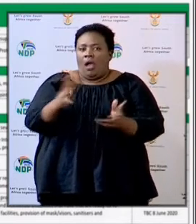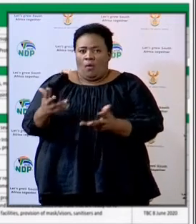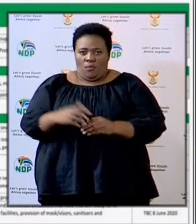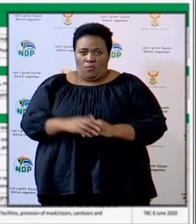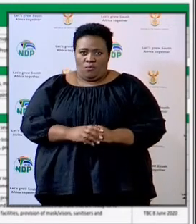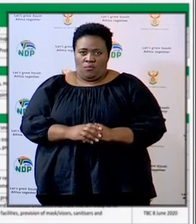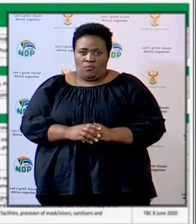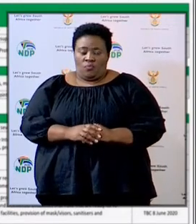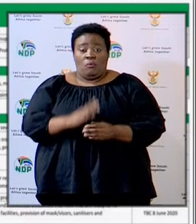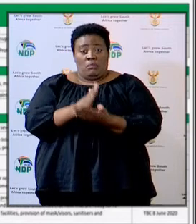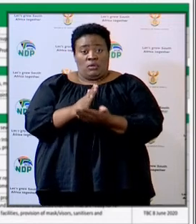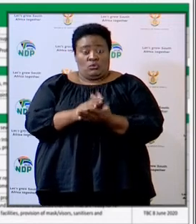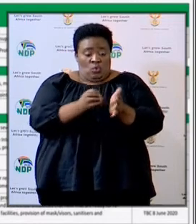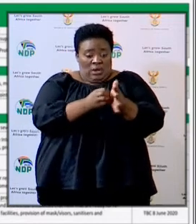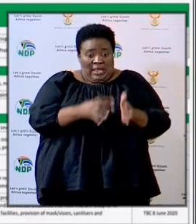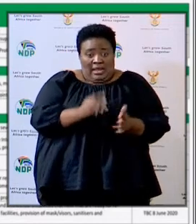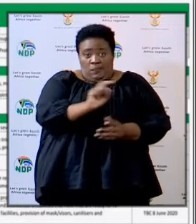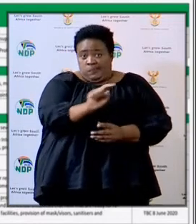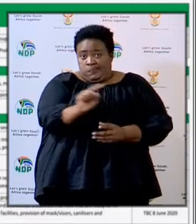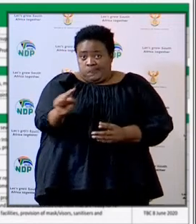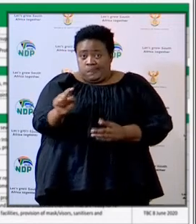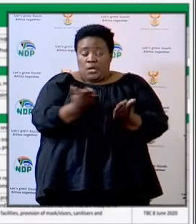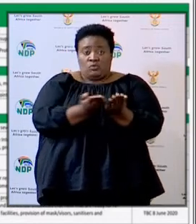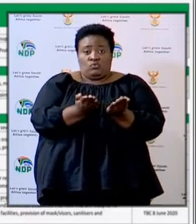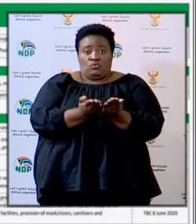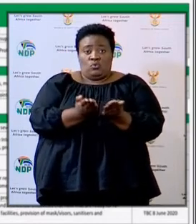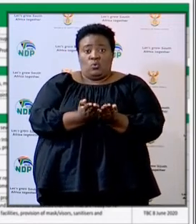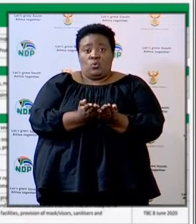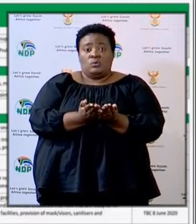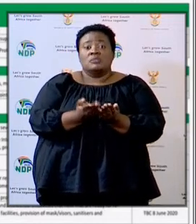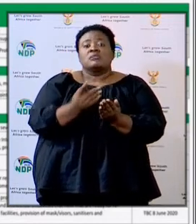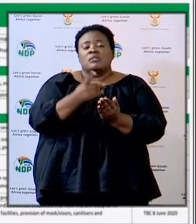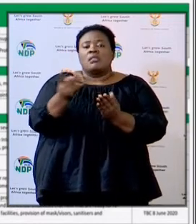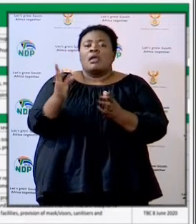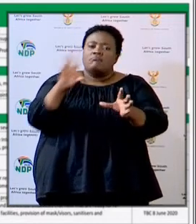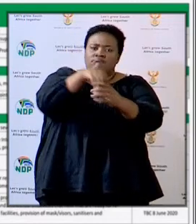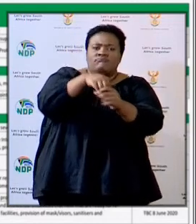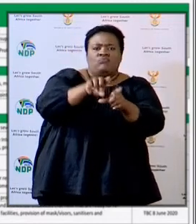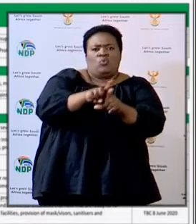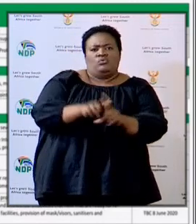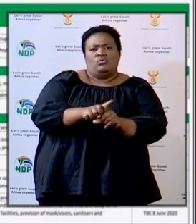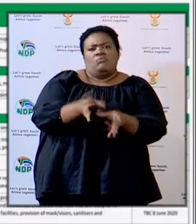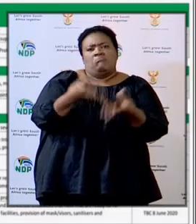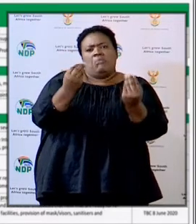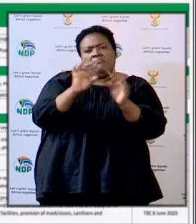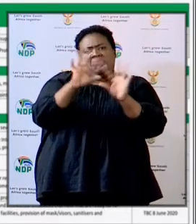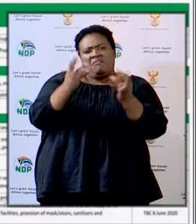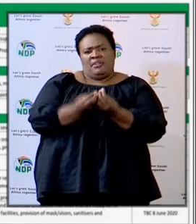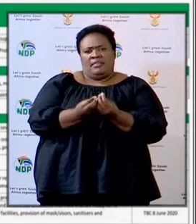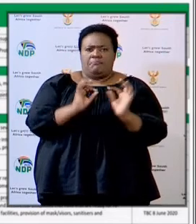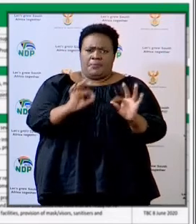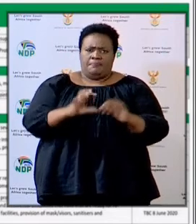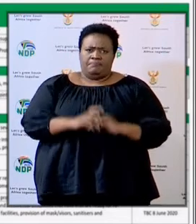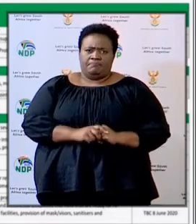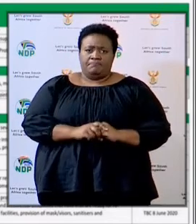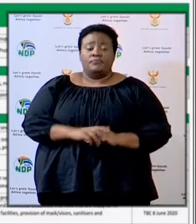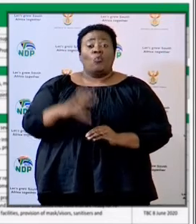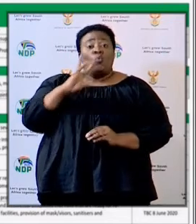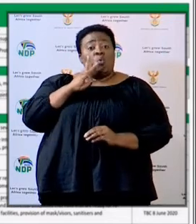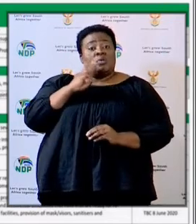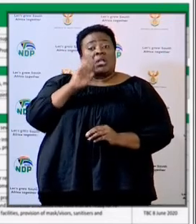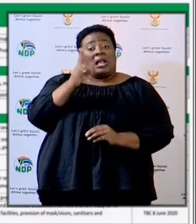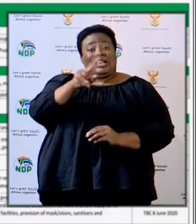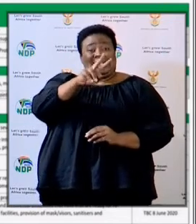board, and to make sure that learners attending in those schools are not left behind. Water again in KZN,